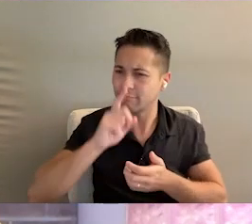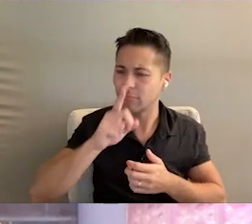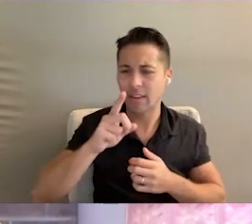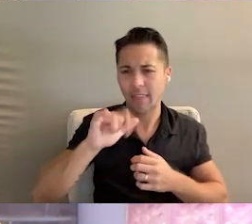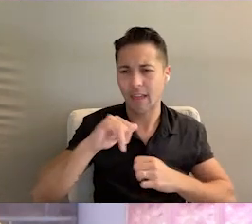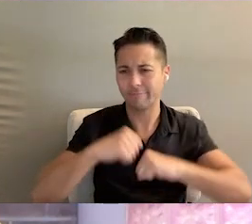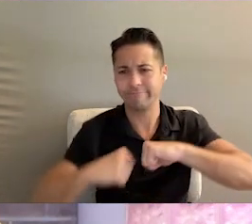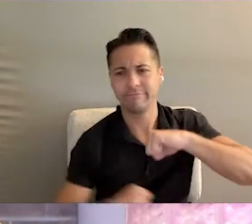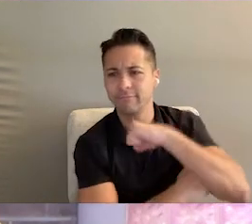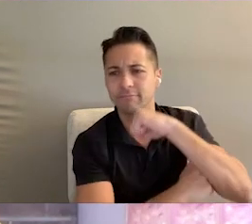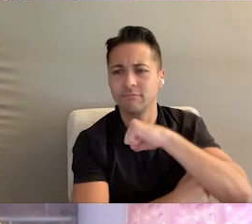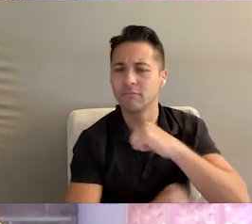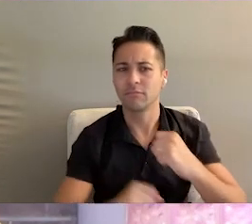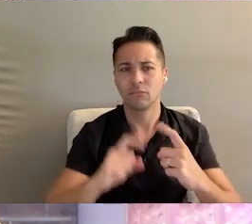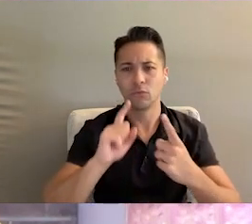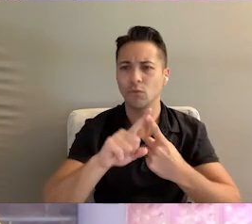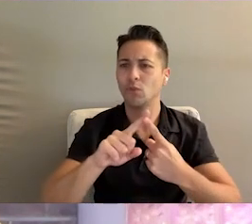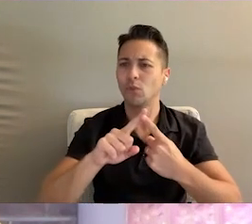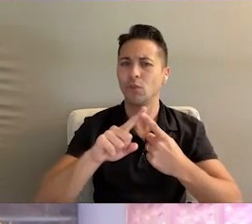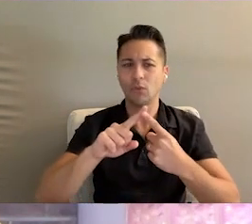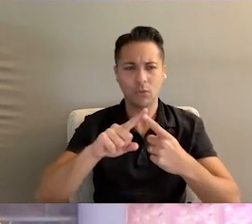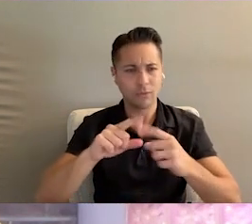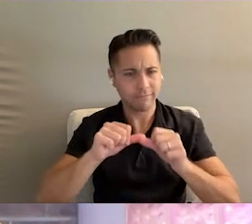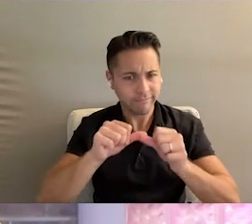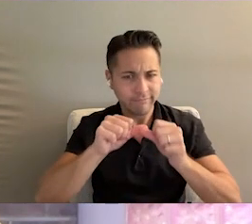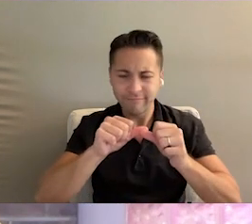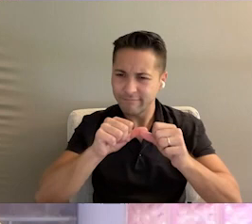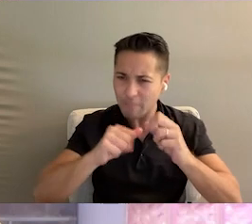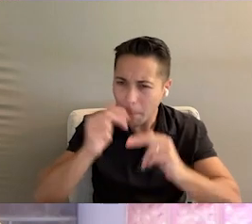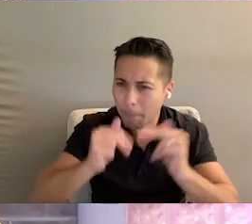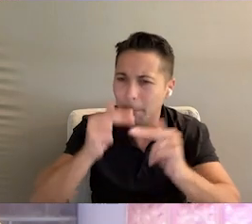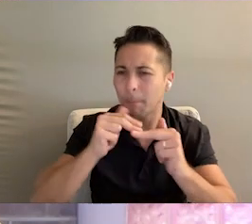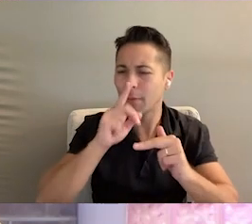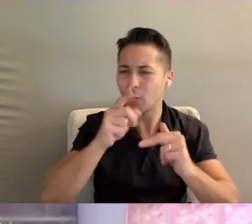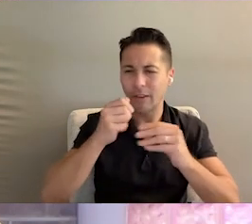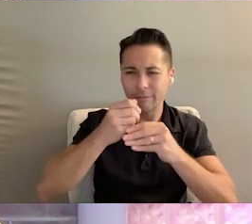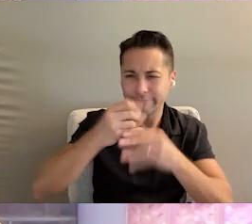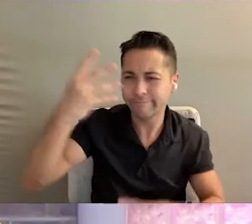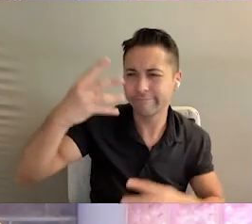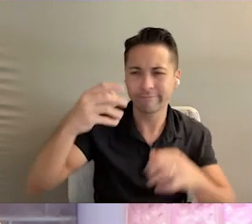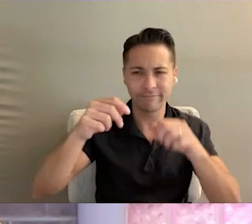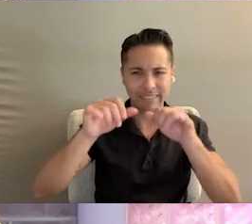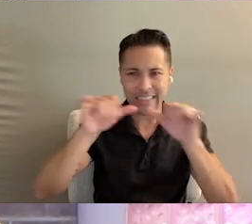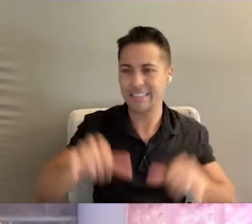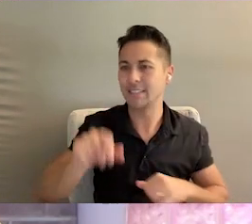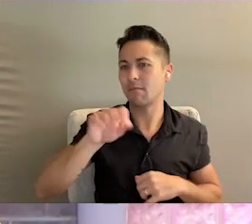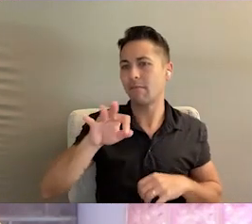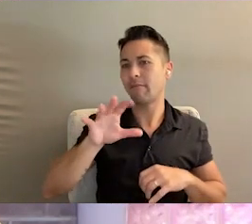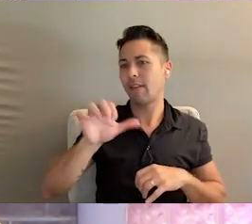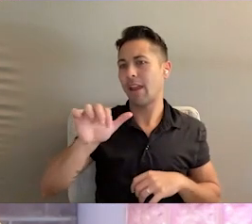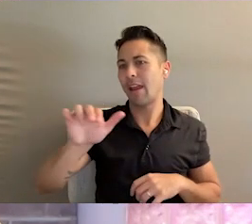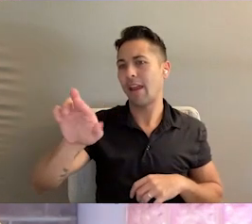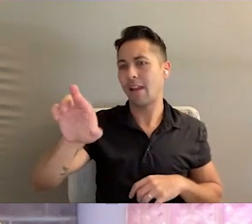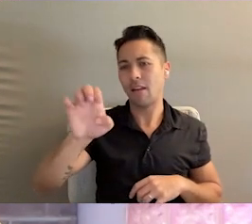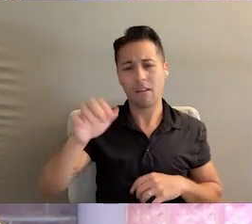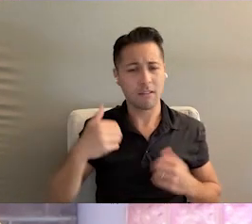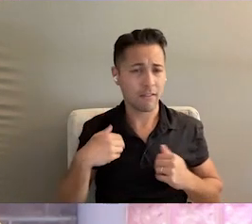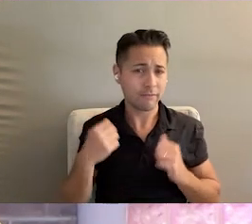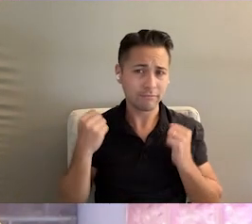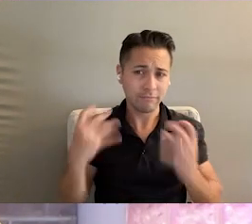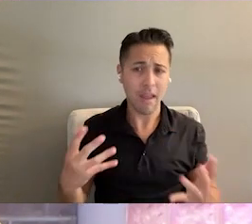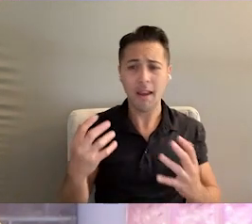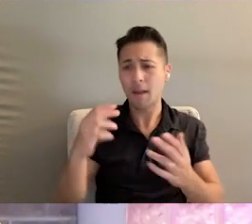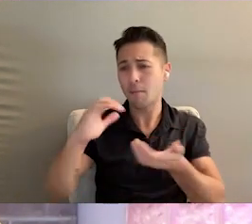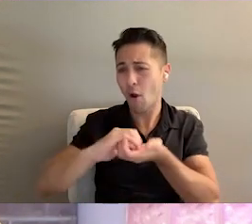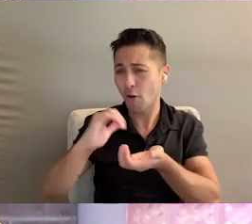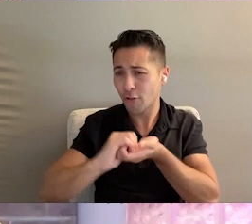to create, to maintain, and to build a robust system of care. There are countless partners within our